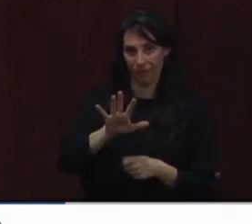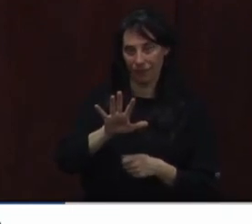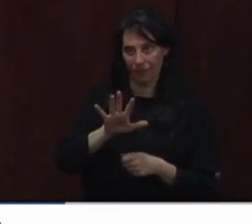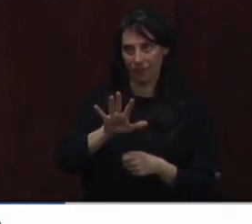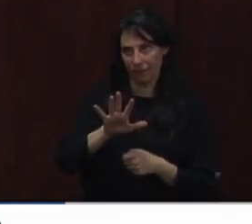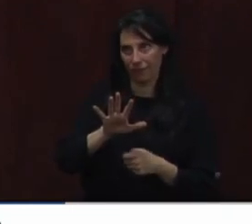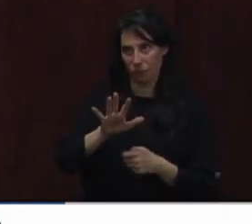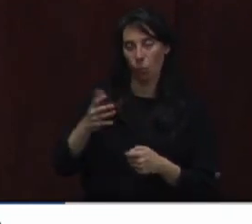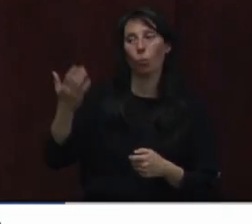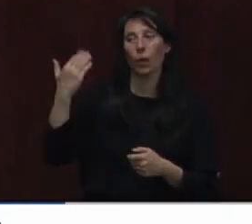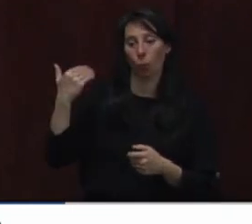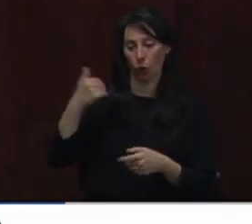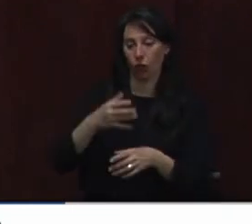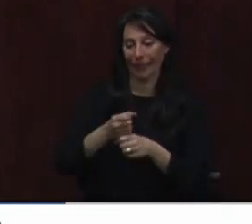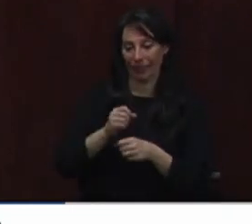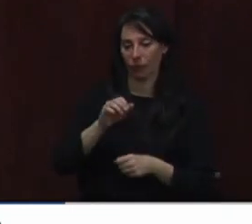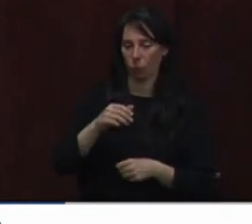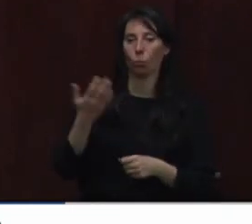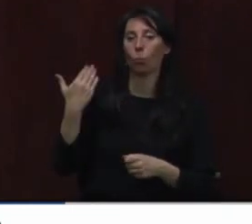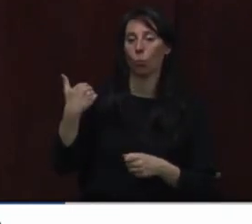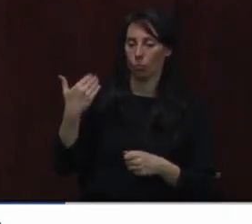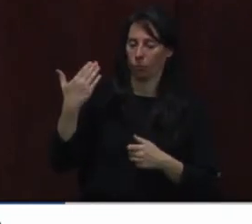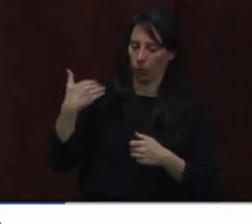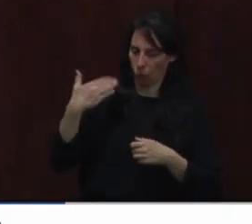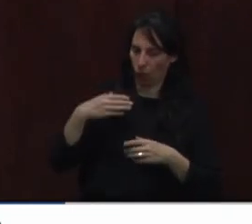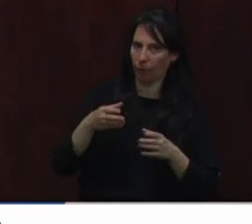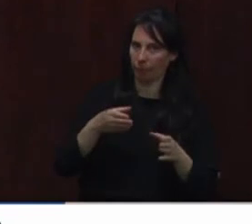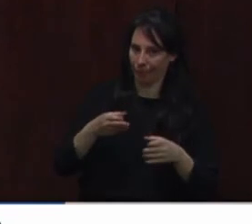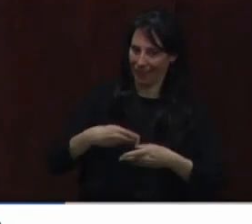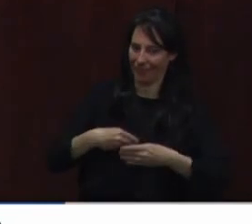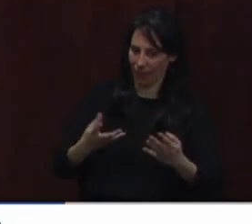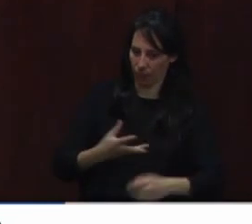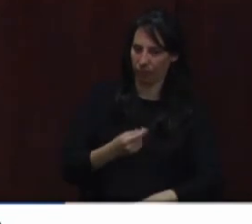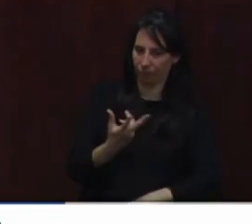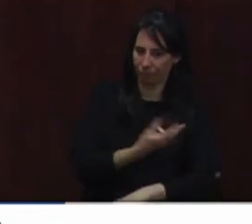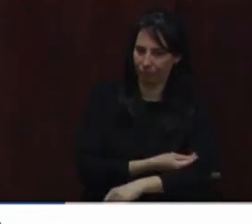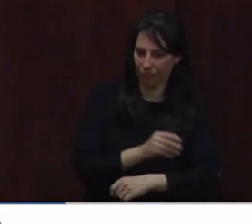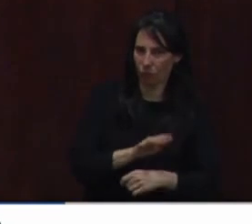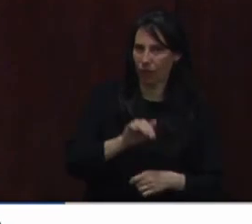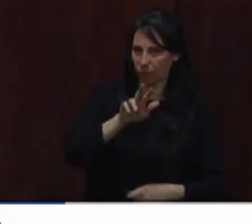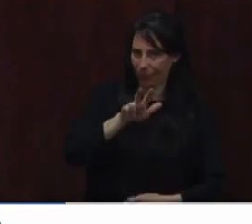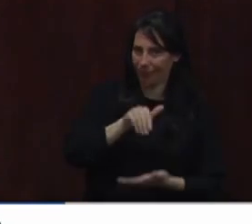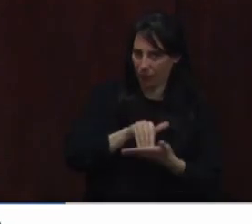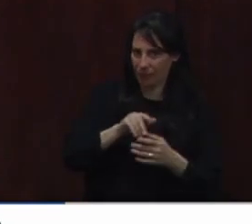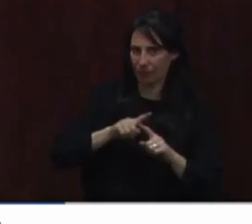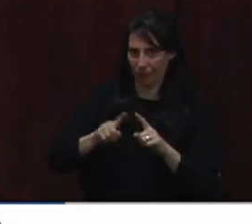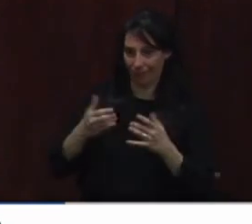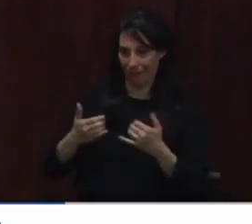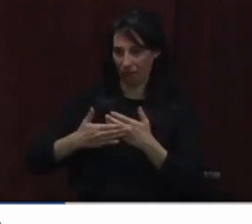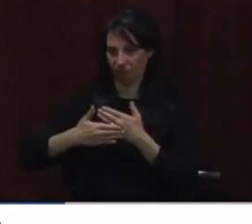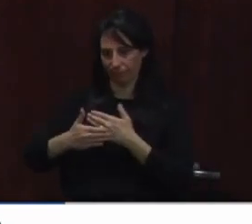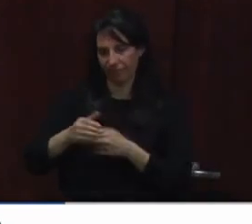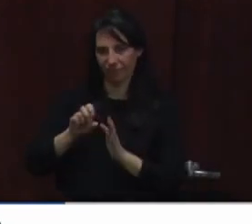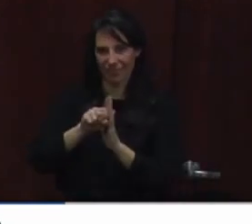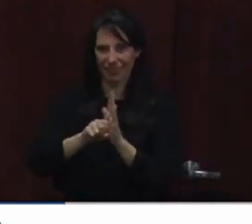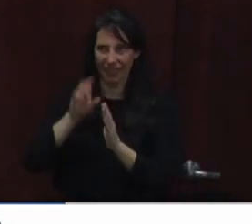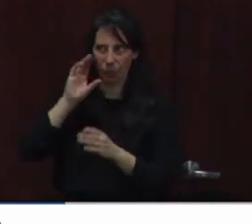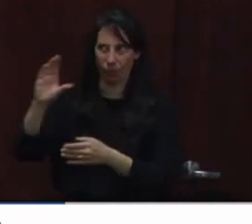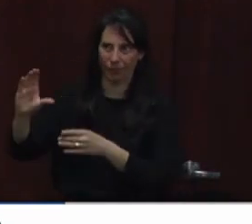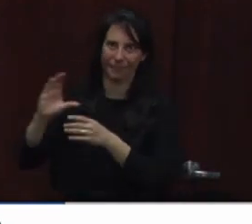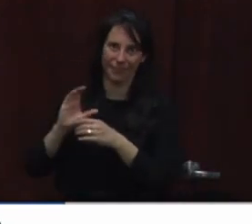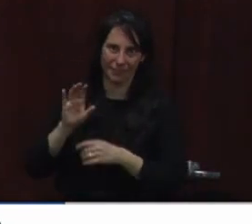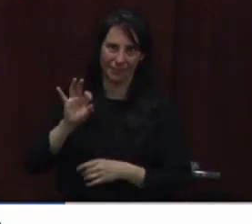seeing before which was about 3,000 and so we are still hopeful that our hospital partners if they have vaccine available that